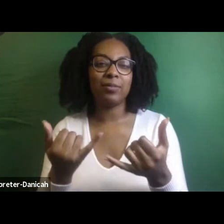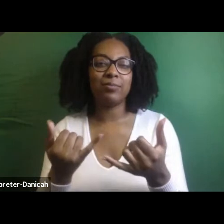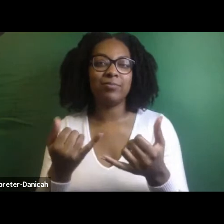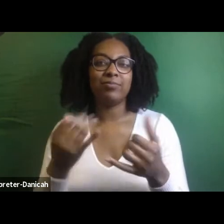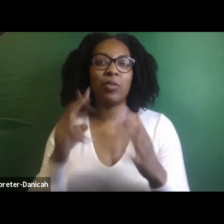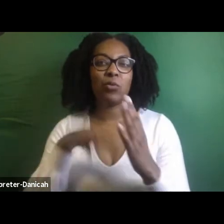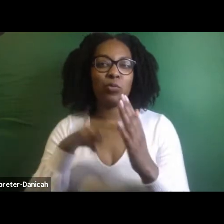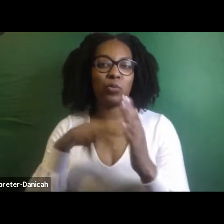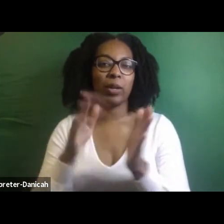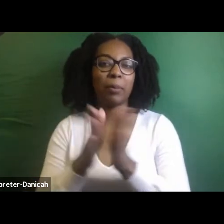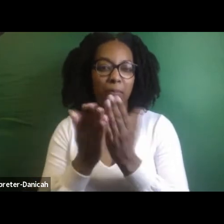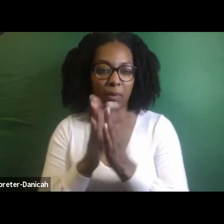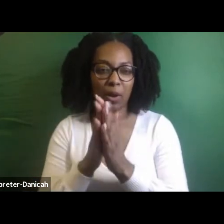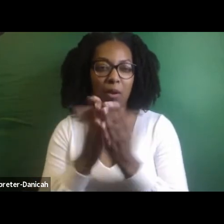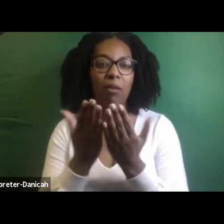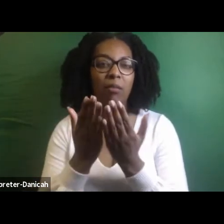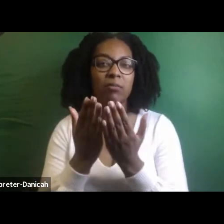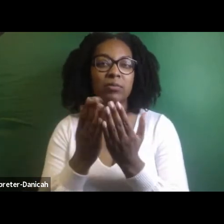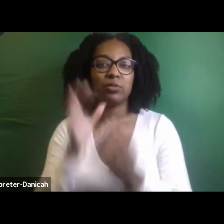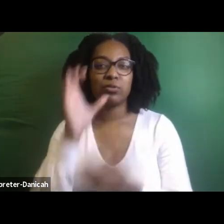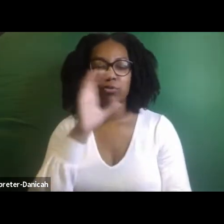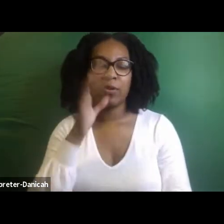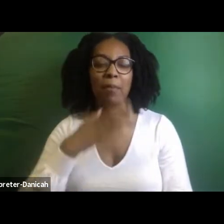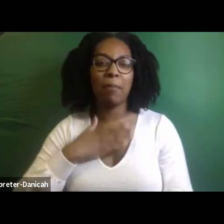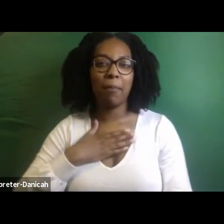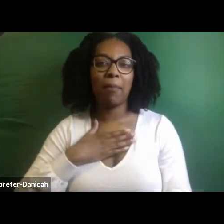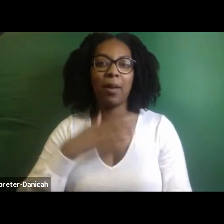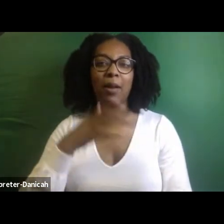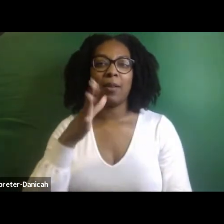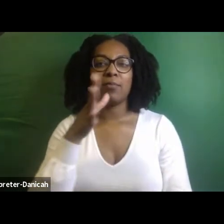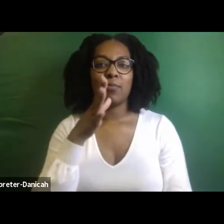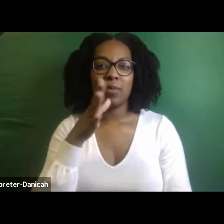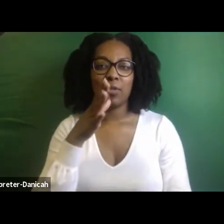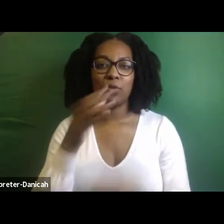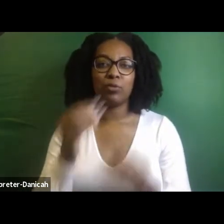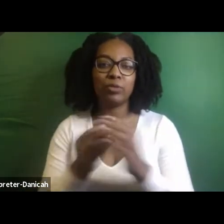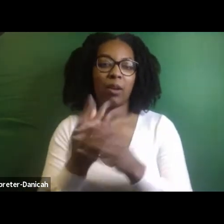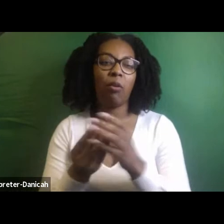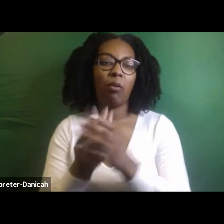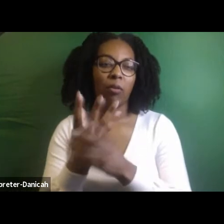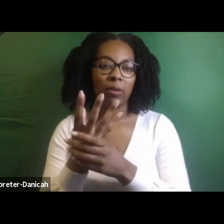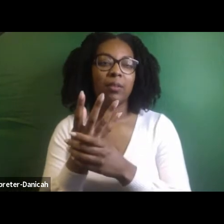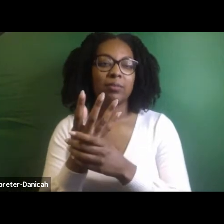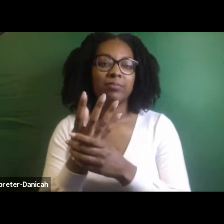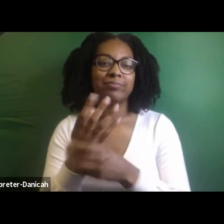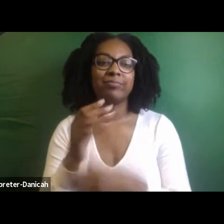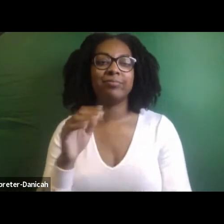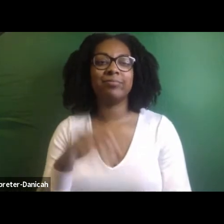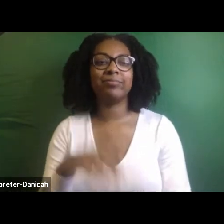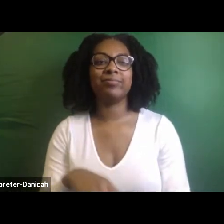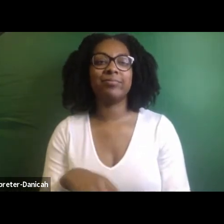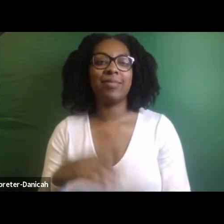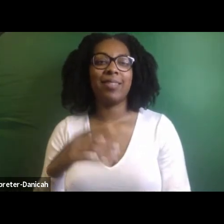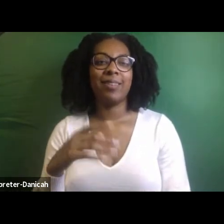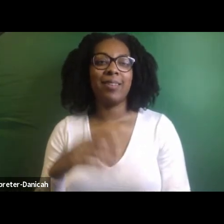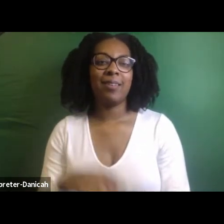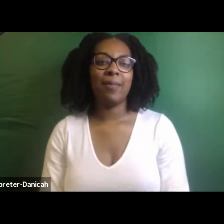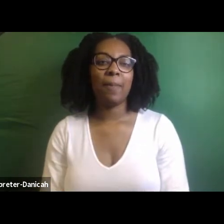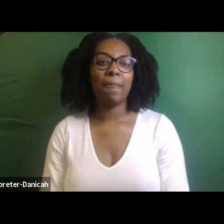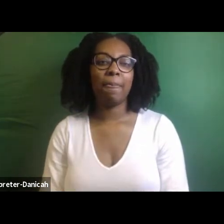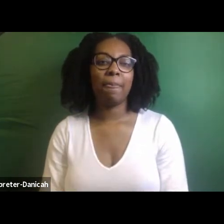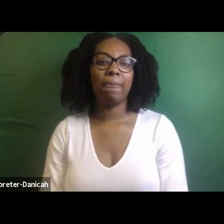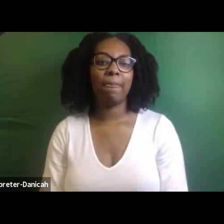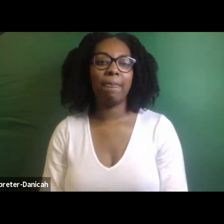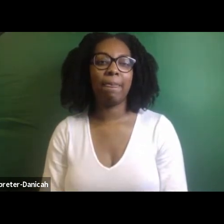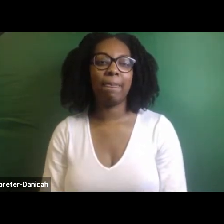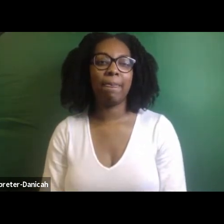Search of Our Mother's Garden. I say, yeah. So that also has been bringing up, you know, memories